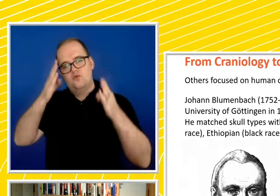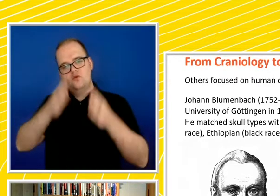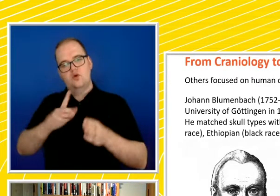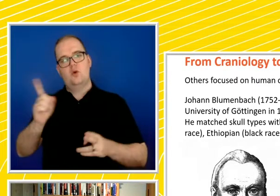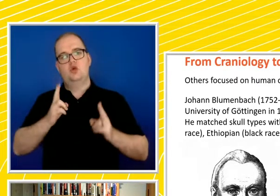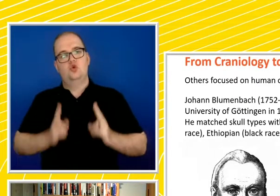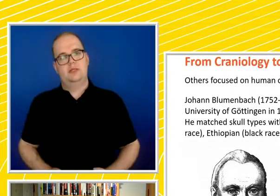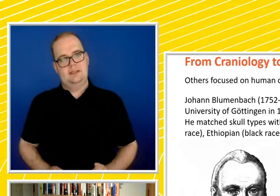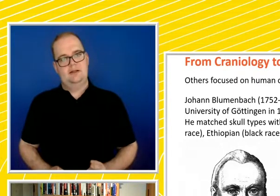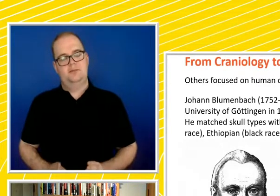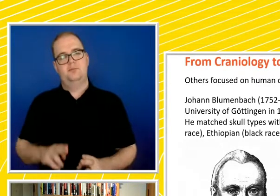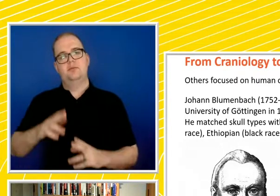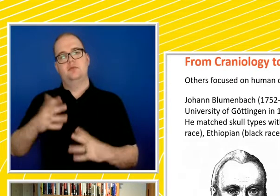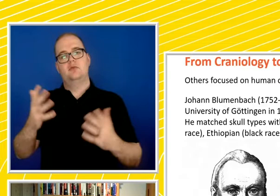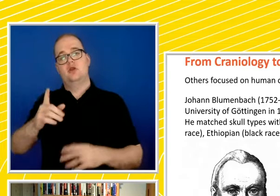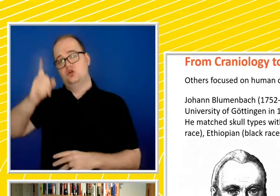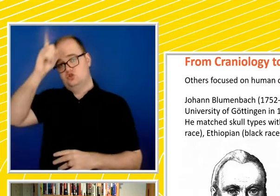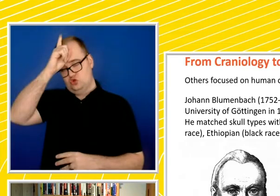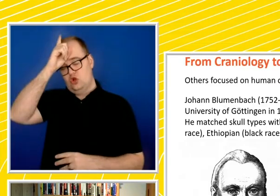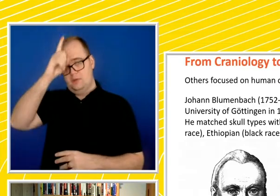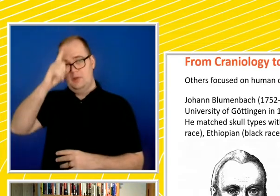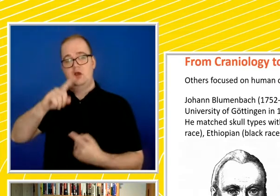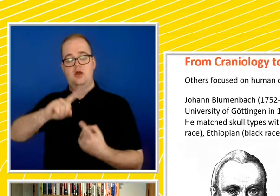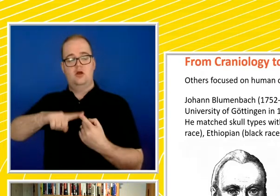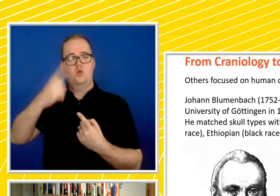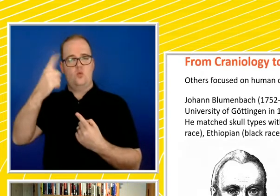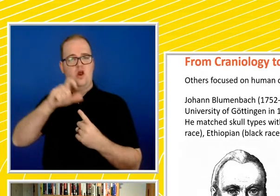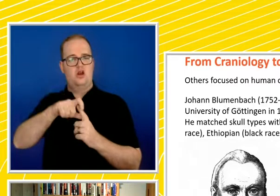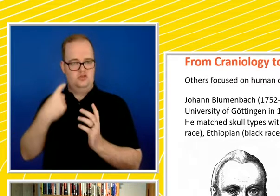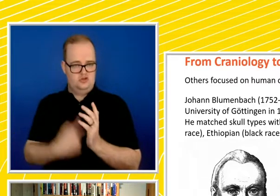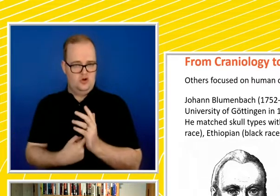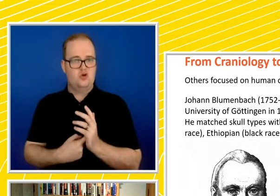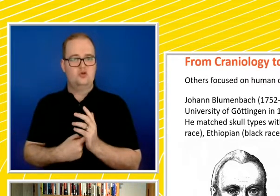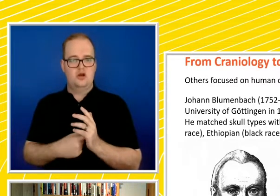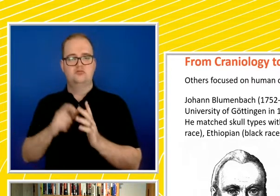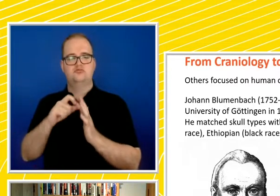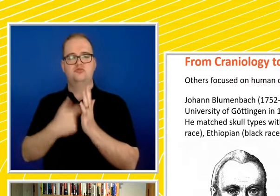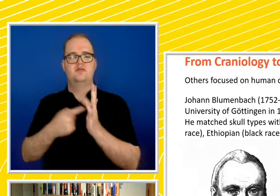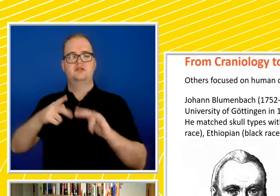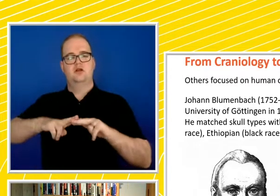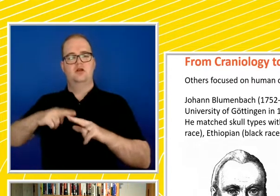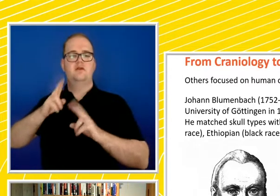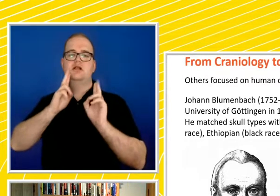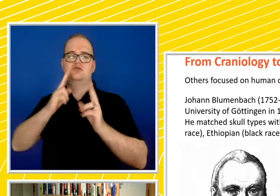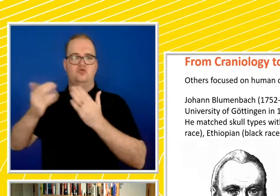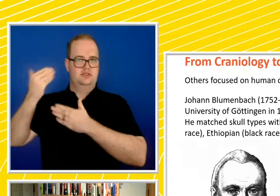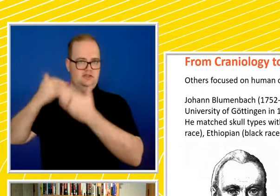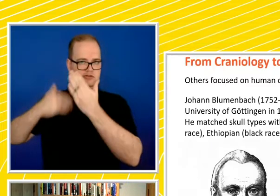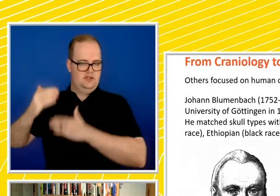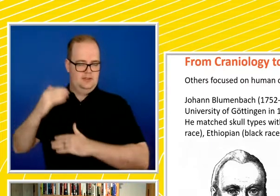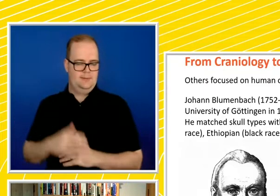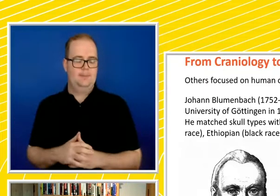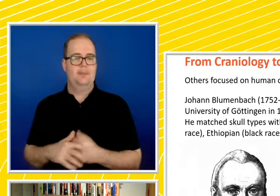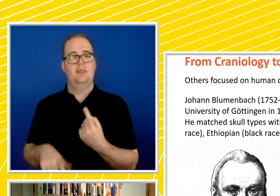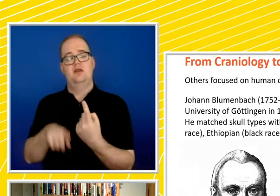Germans, Johann Blumenbach, physician, anthropologist, professor of natural history, University of Göttingen, he